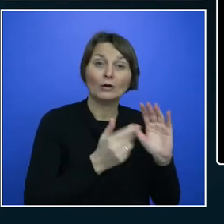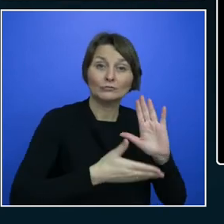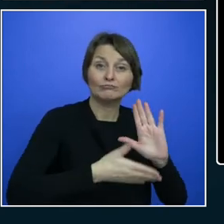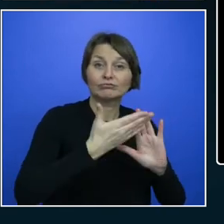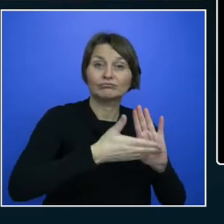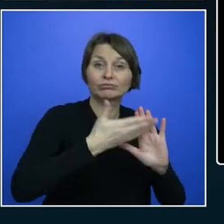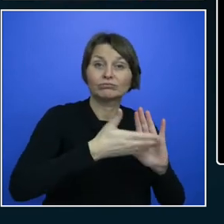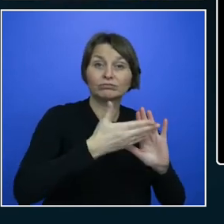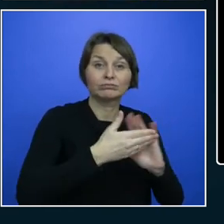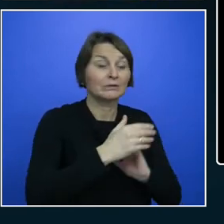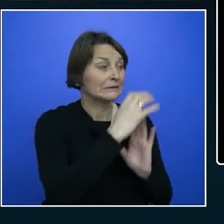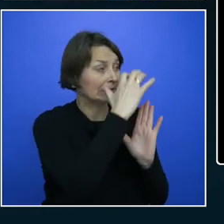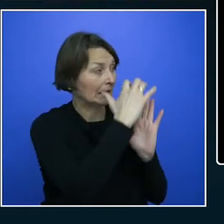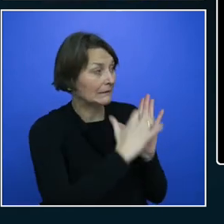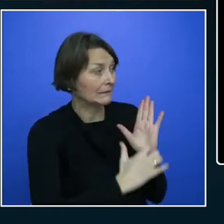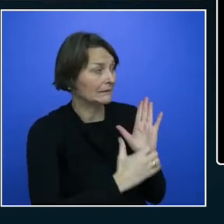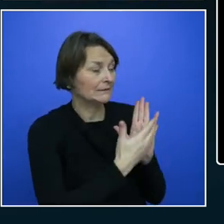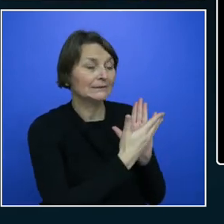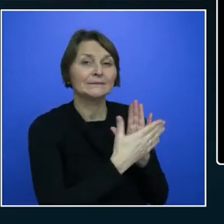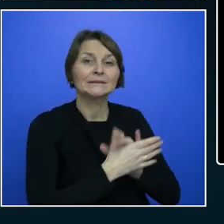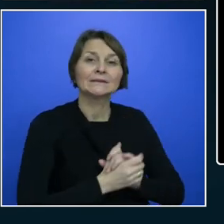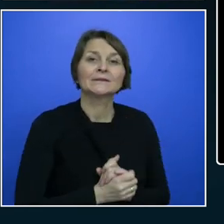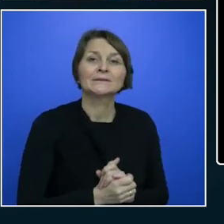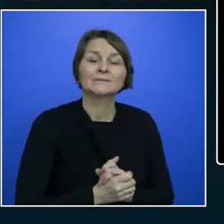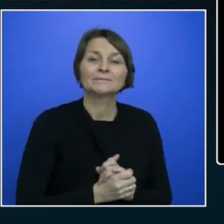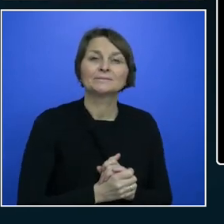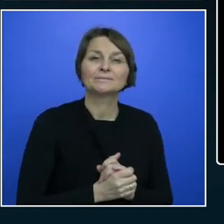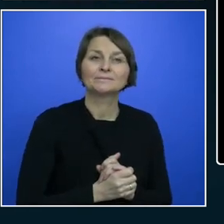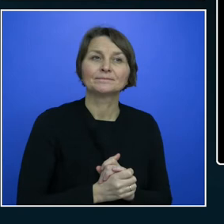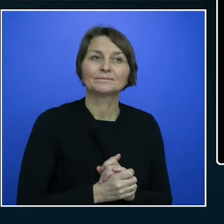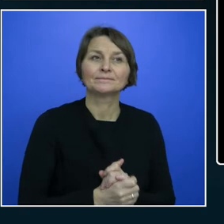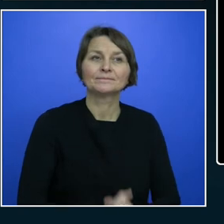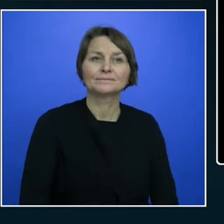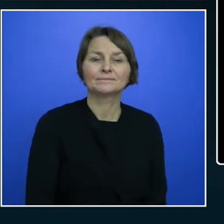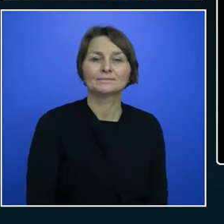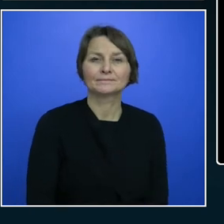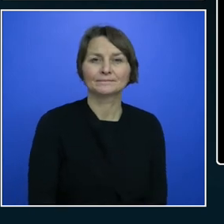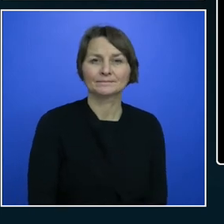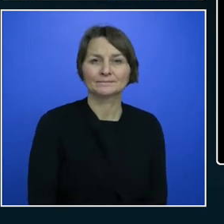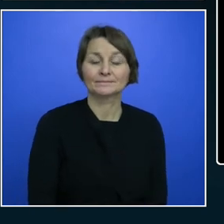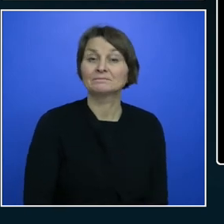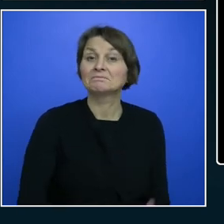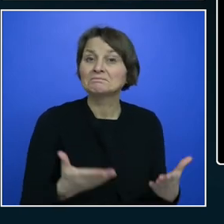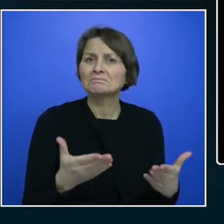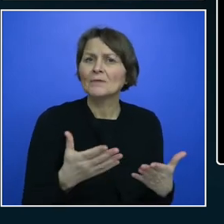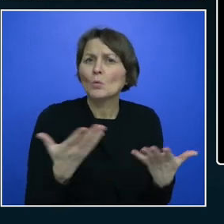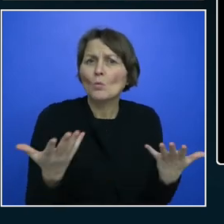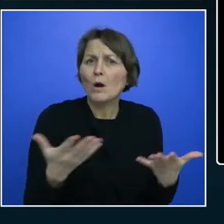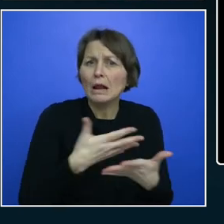I want to do that page in – what language would you like to mean? German.